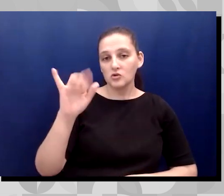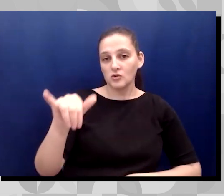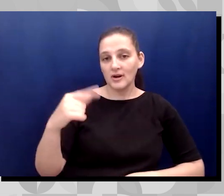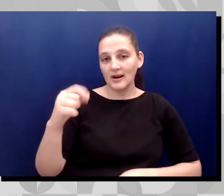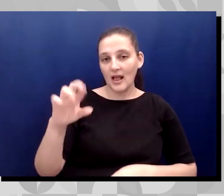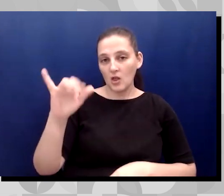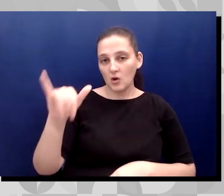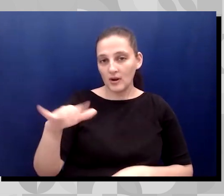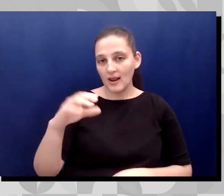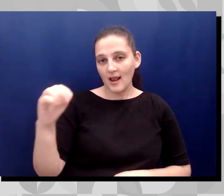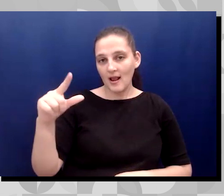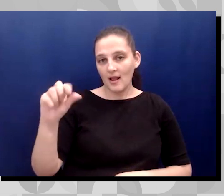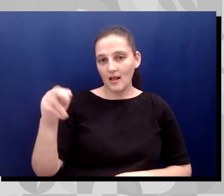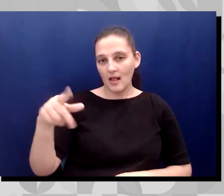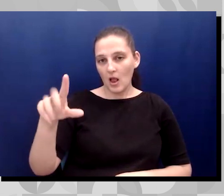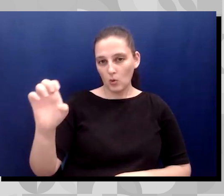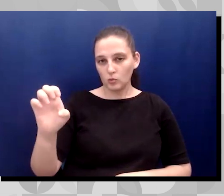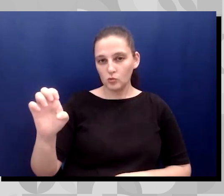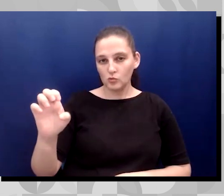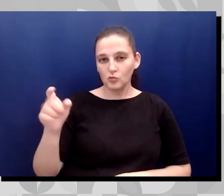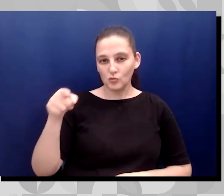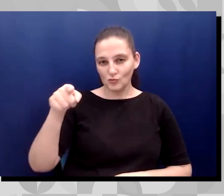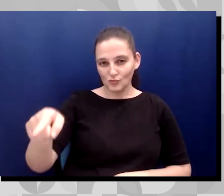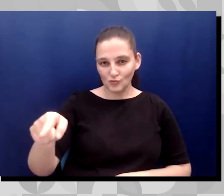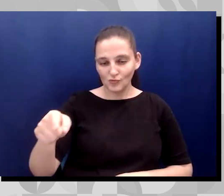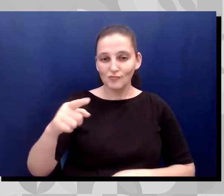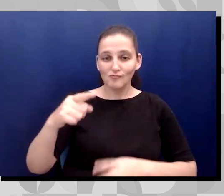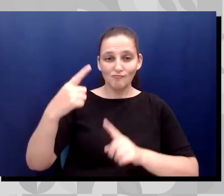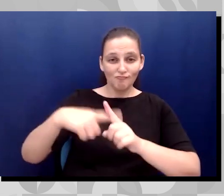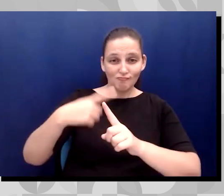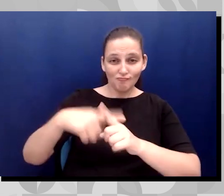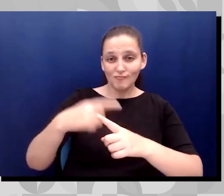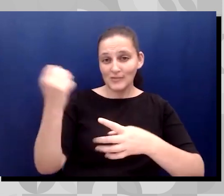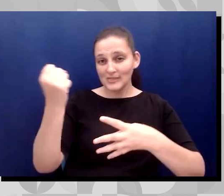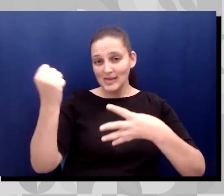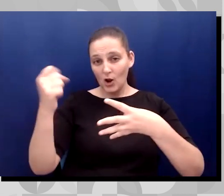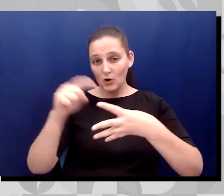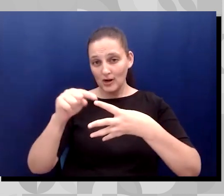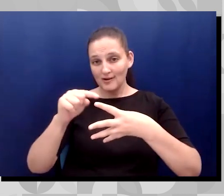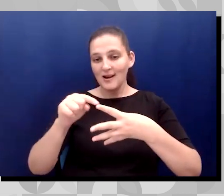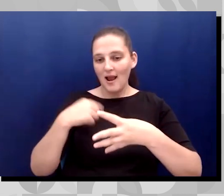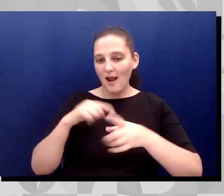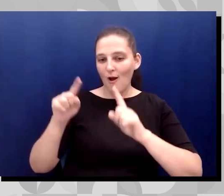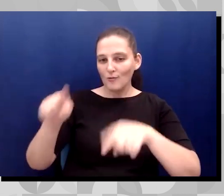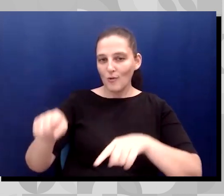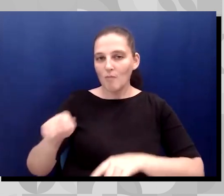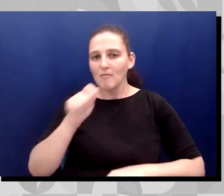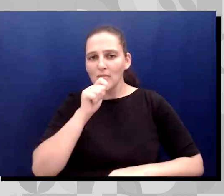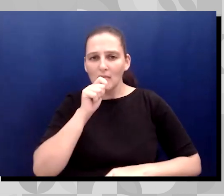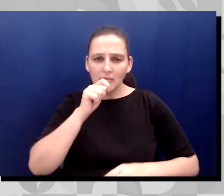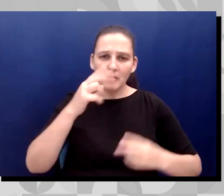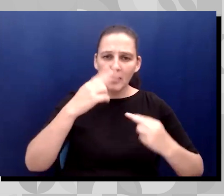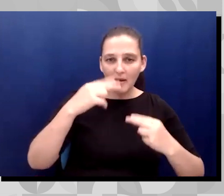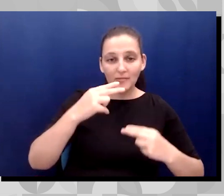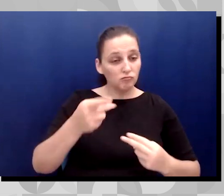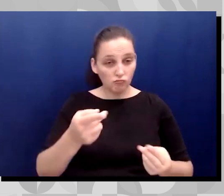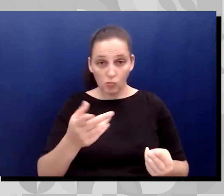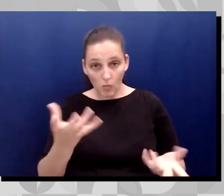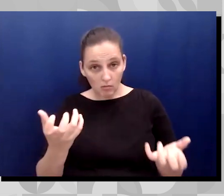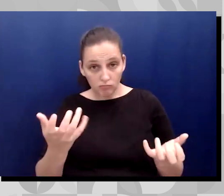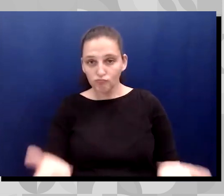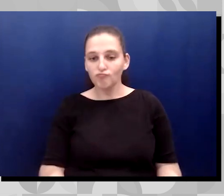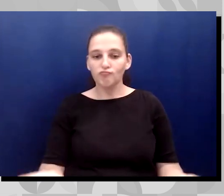I said if anyone would want to stop by, you're more than welcome to.